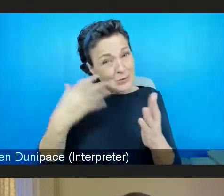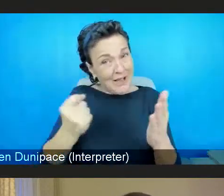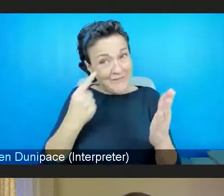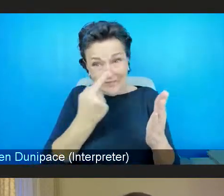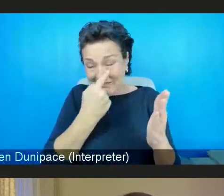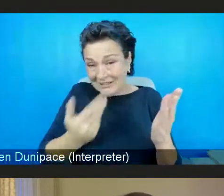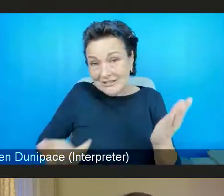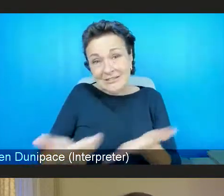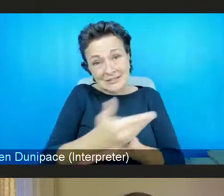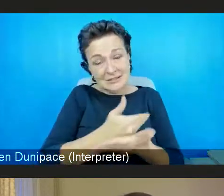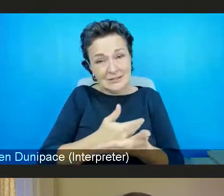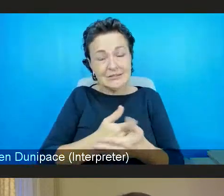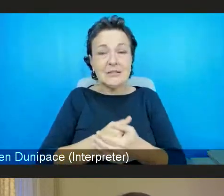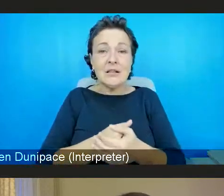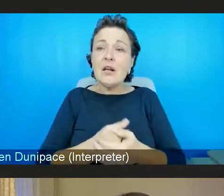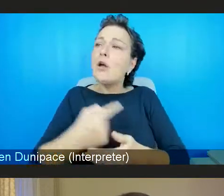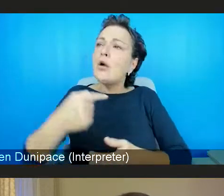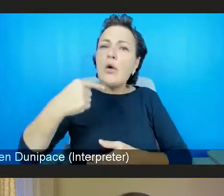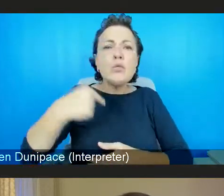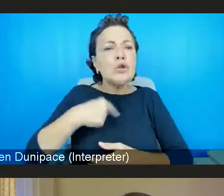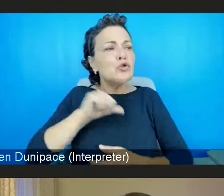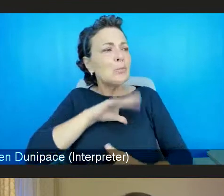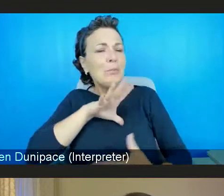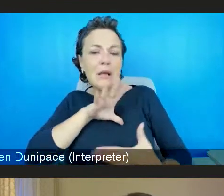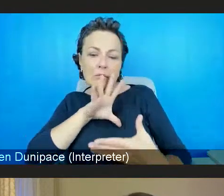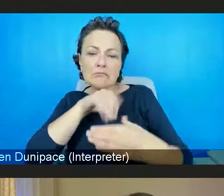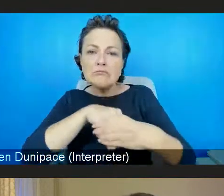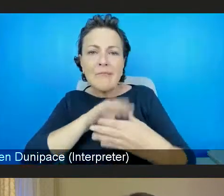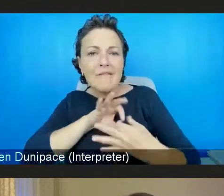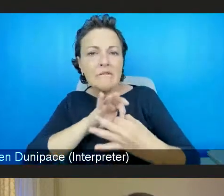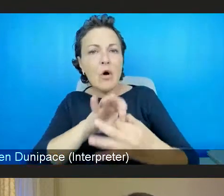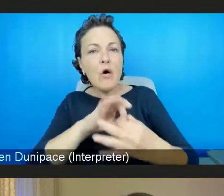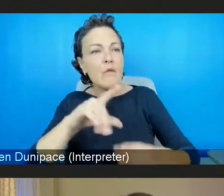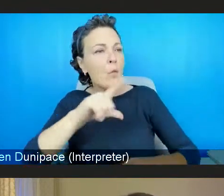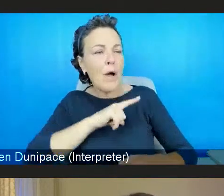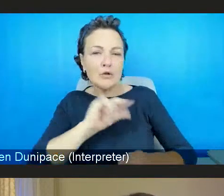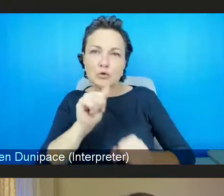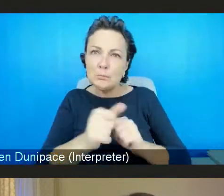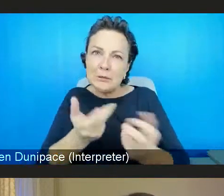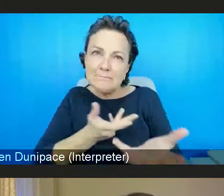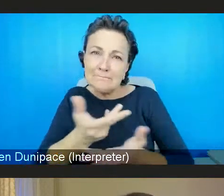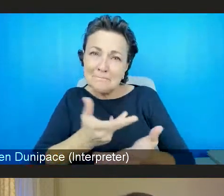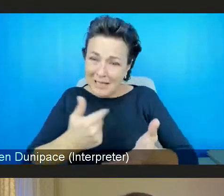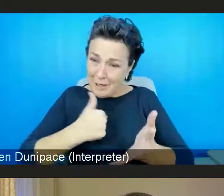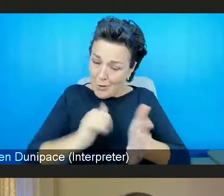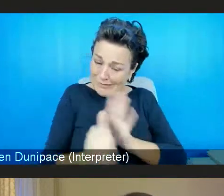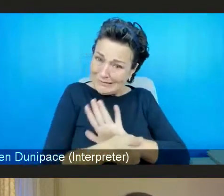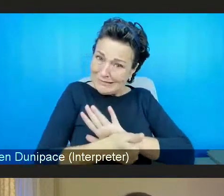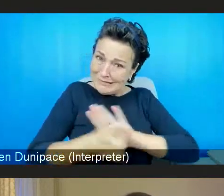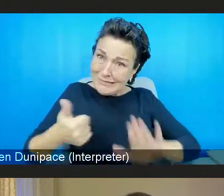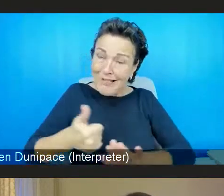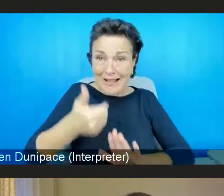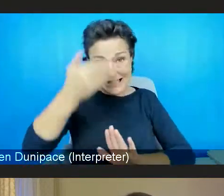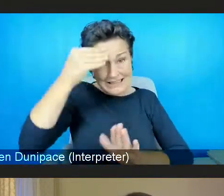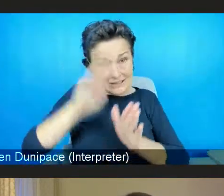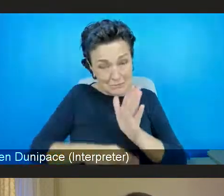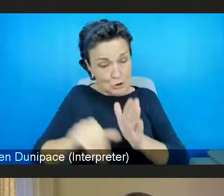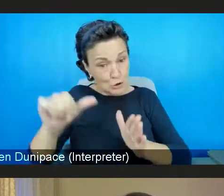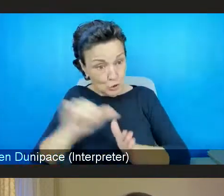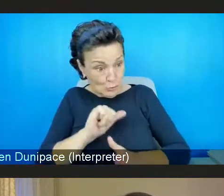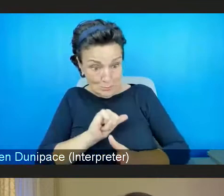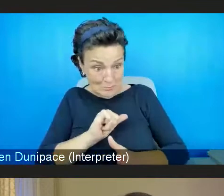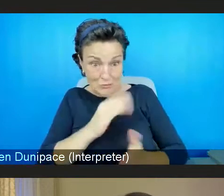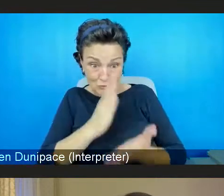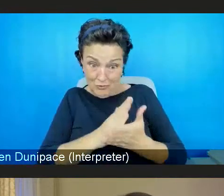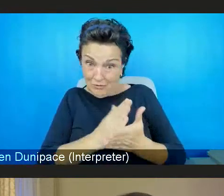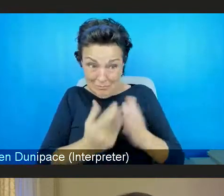should be on a meaningful basis as experts. And our expertise should be central to how policies are designed and how services